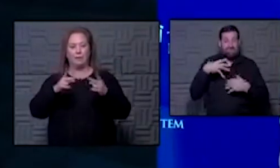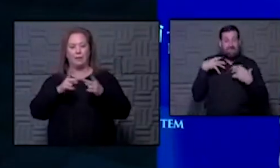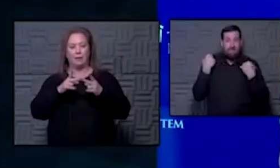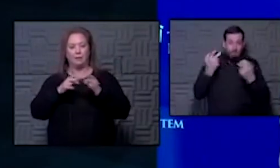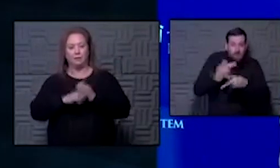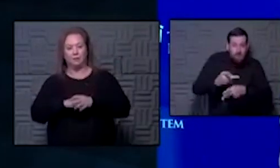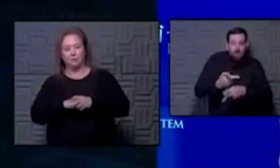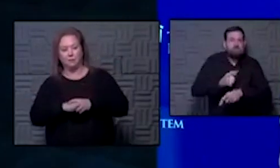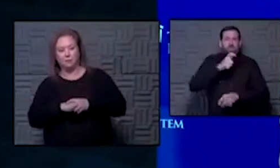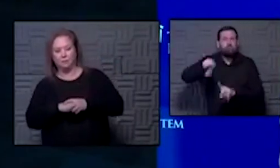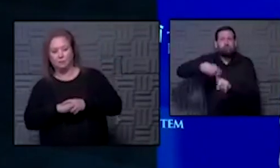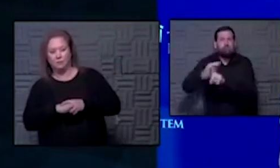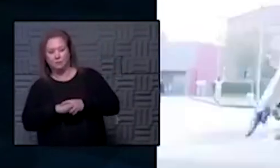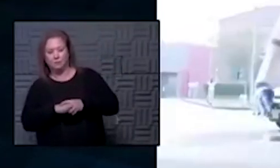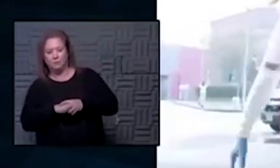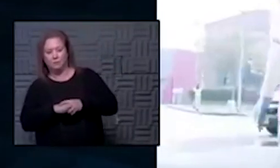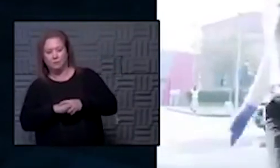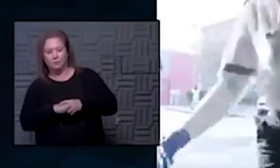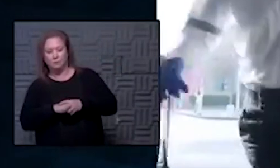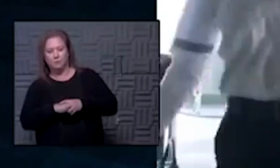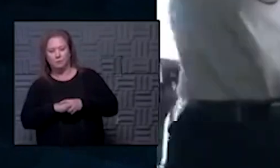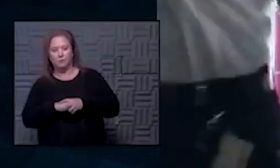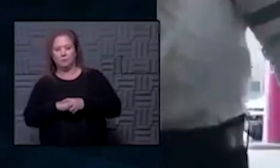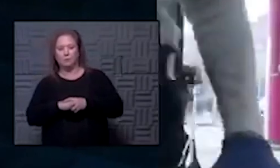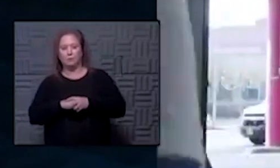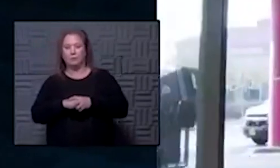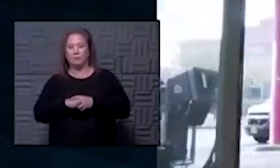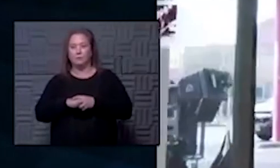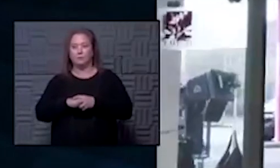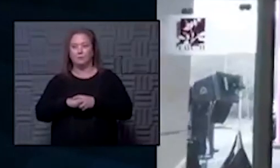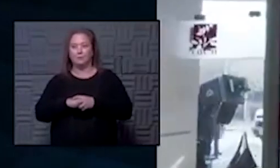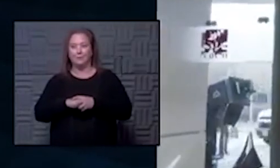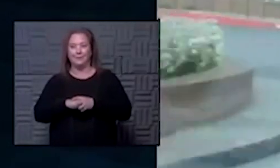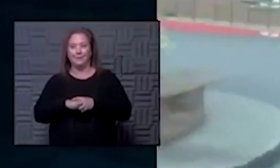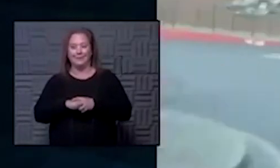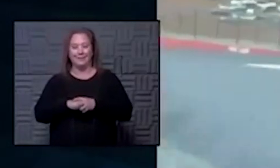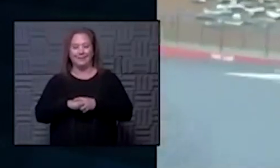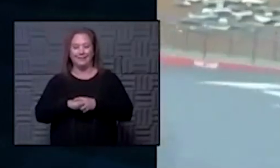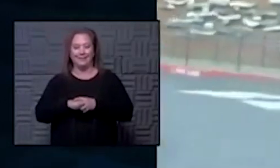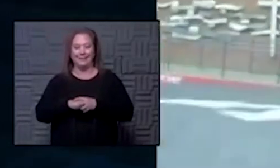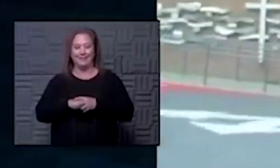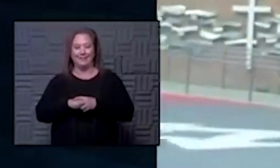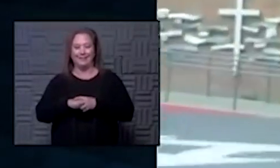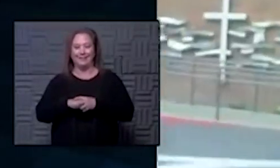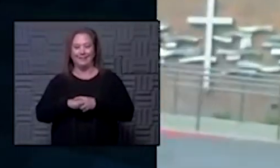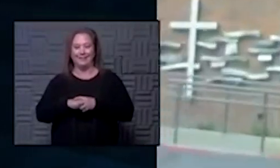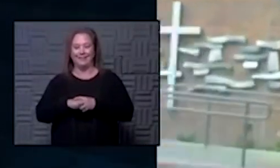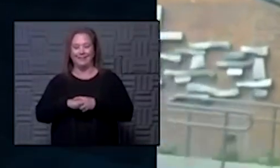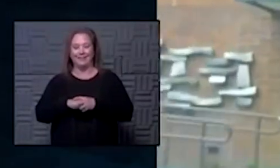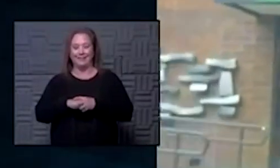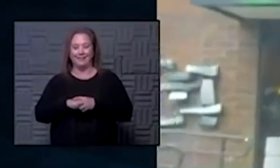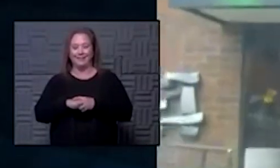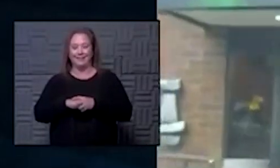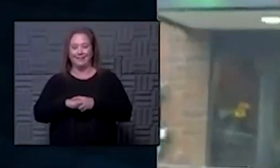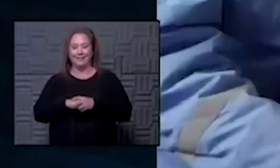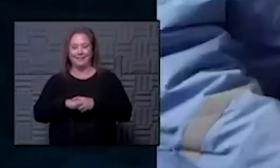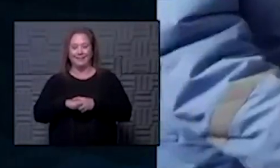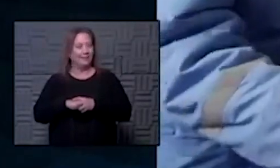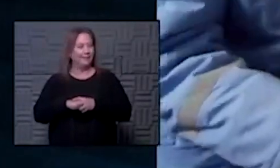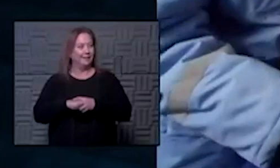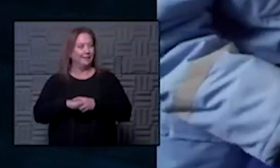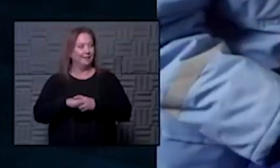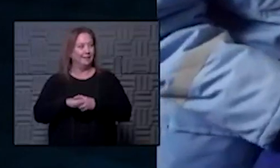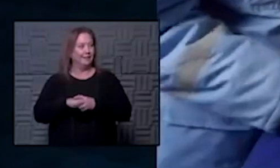just the coveted who suffer it's if have a heart attack or a stroke where are going to go so i'm with the hospital well not the hospital's overwhelmed